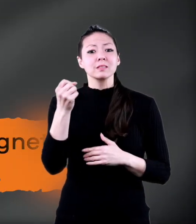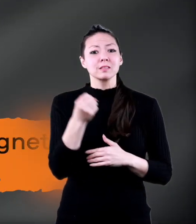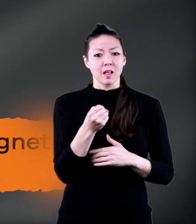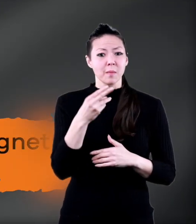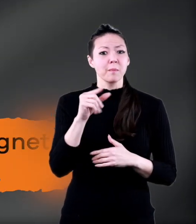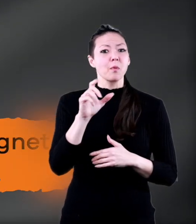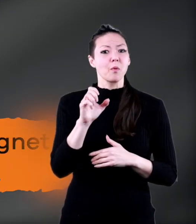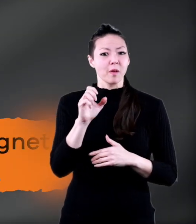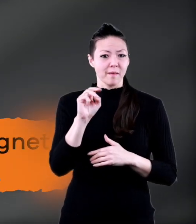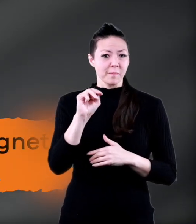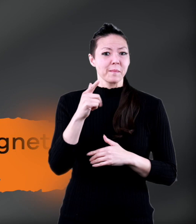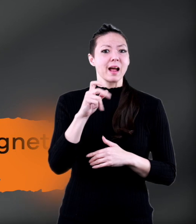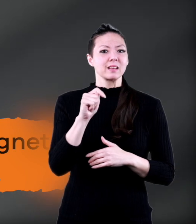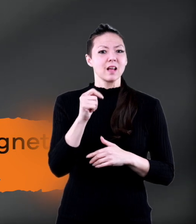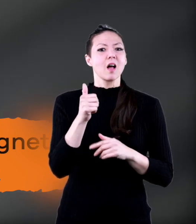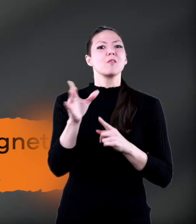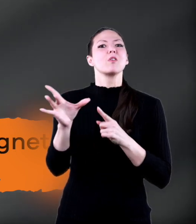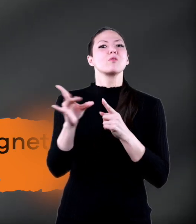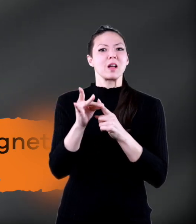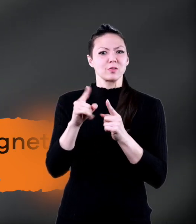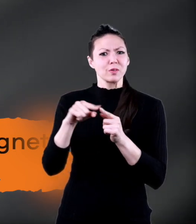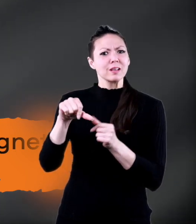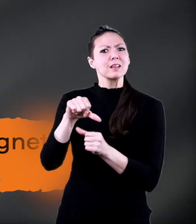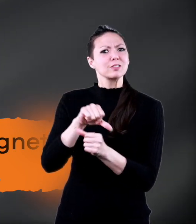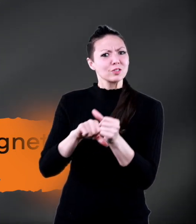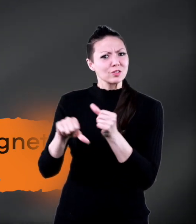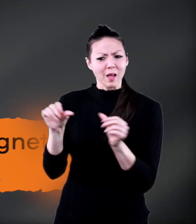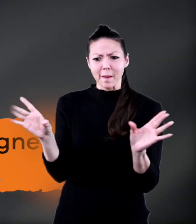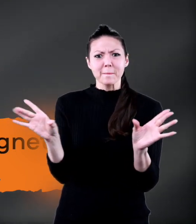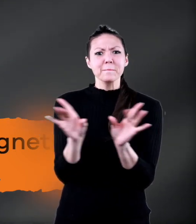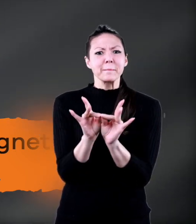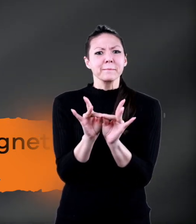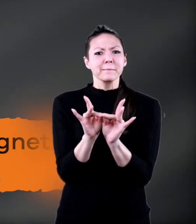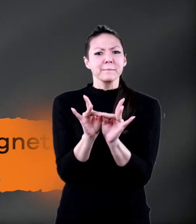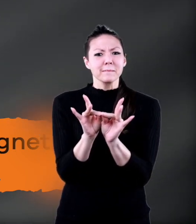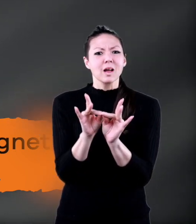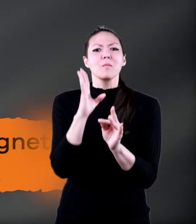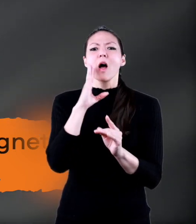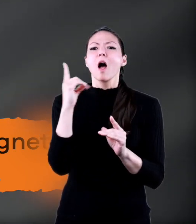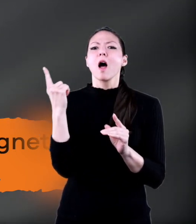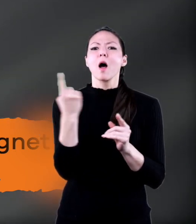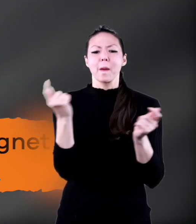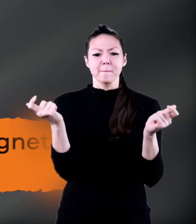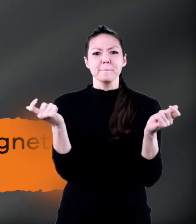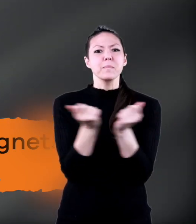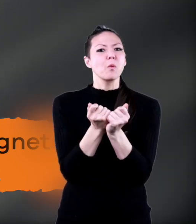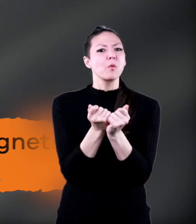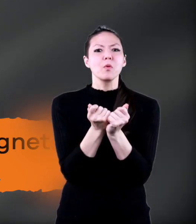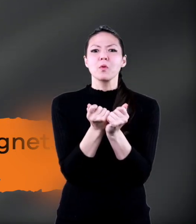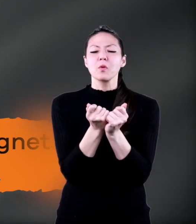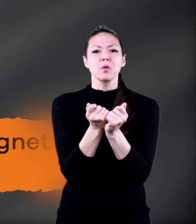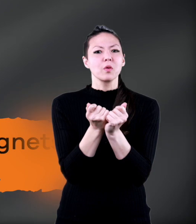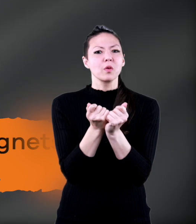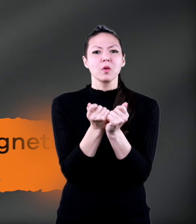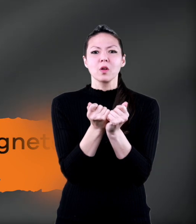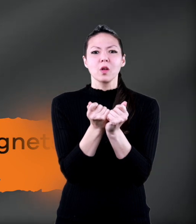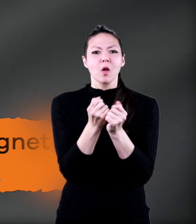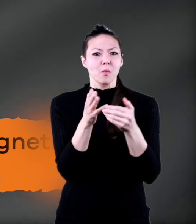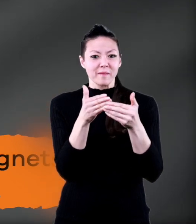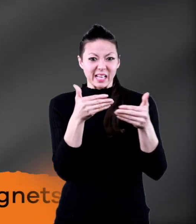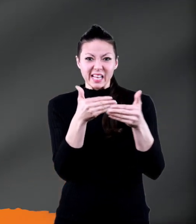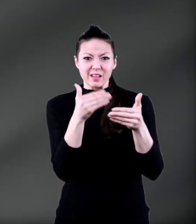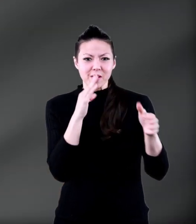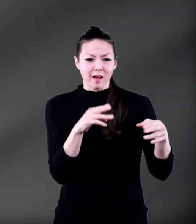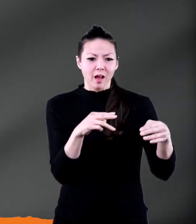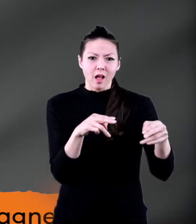South Poles of a magnet are attracted to each other, and will always be pulled towards each other when they are near the